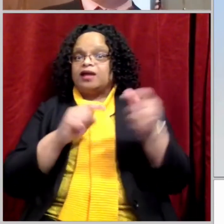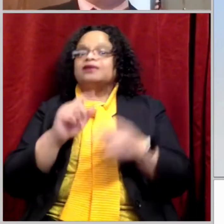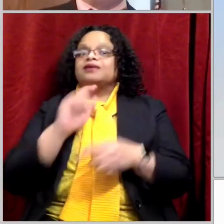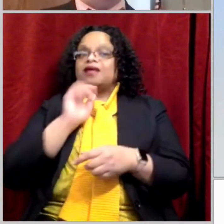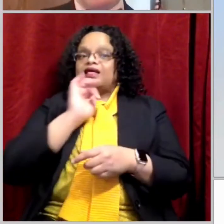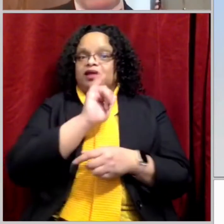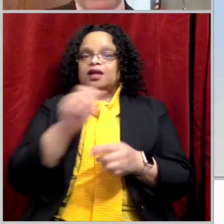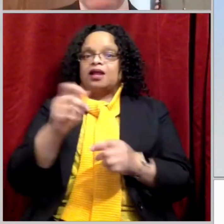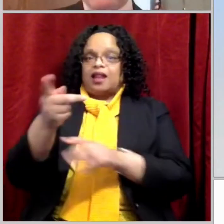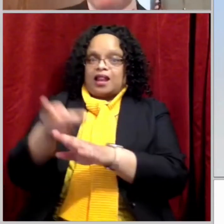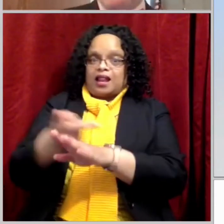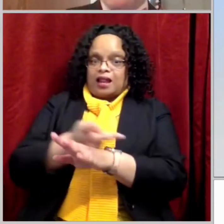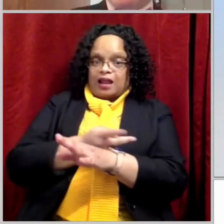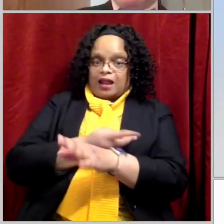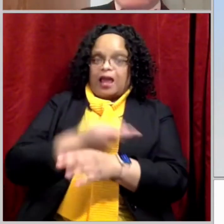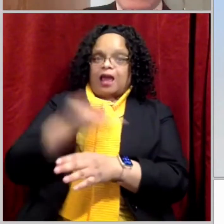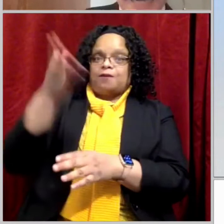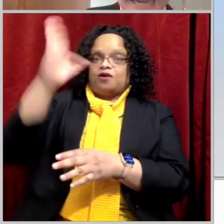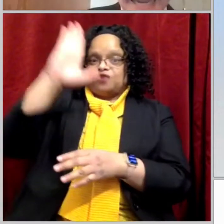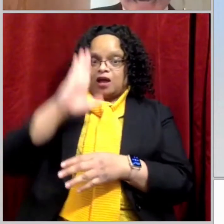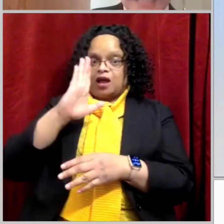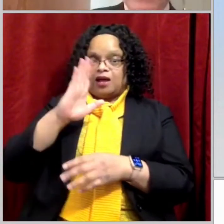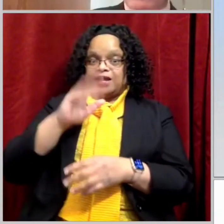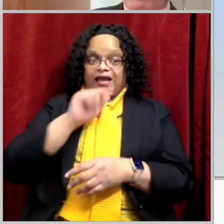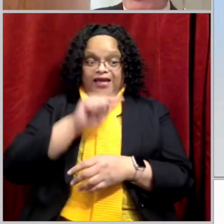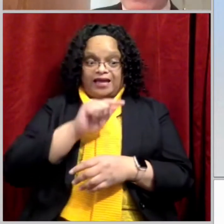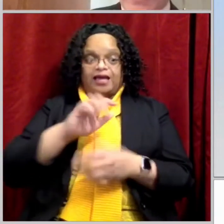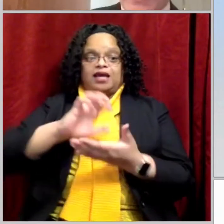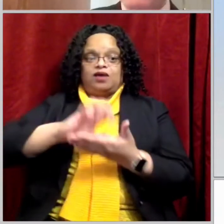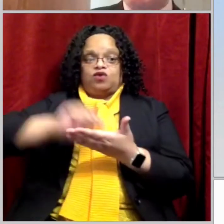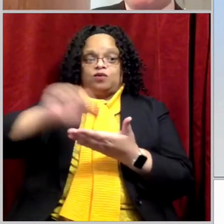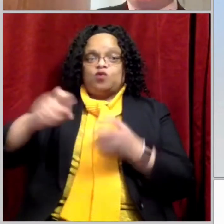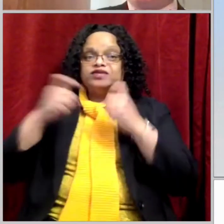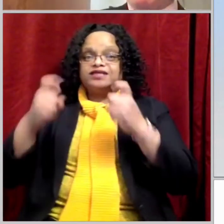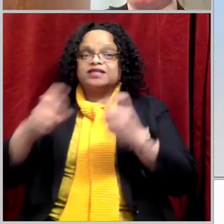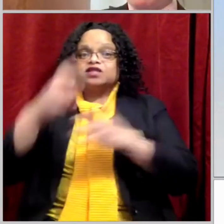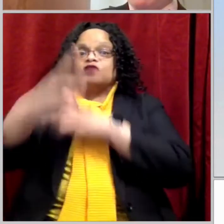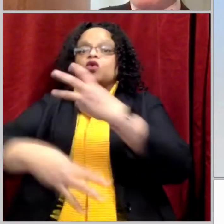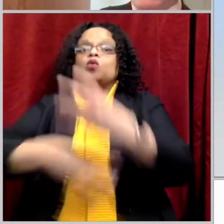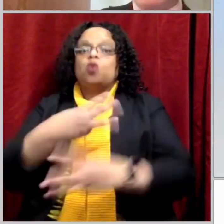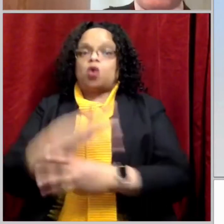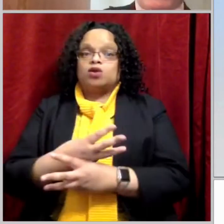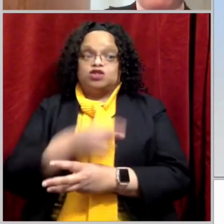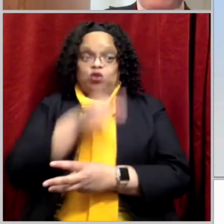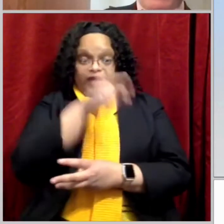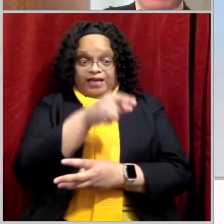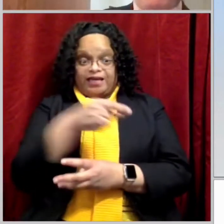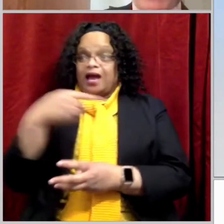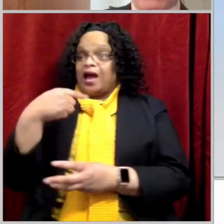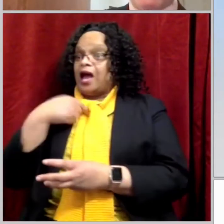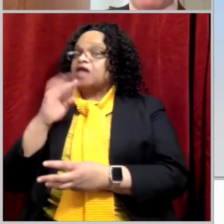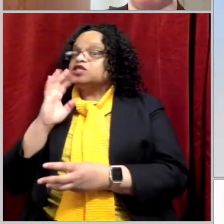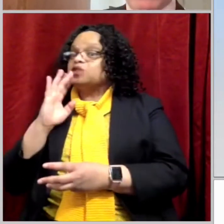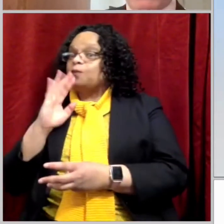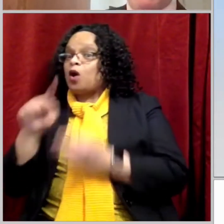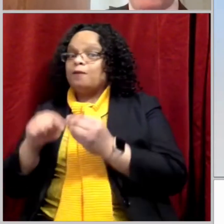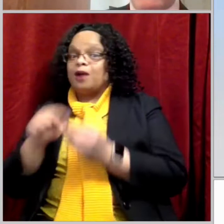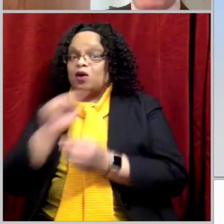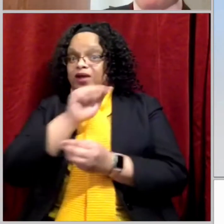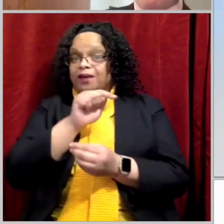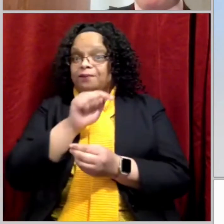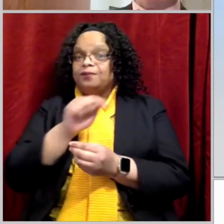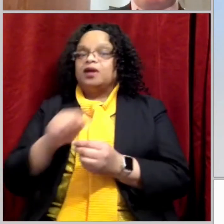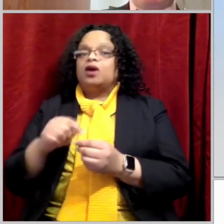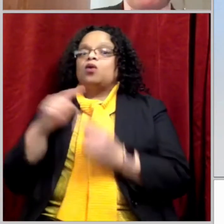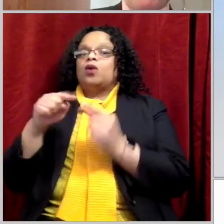who takes away the sins of the world. He is the one I spoke about when I said, a man who comes after